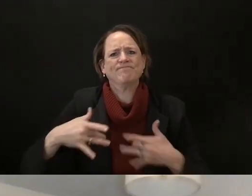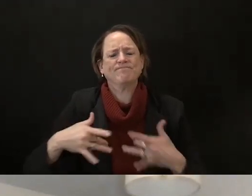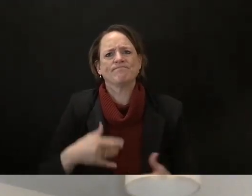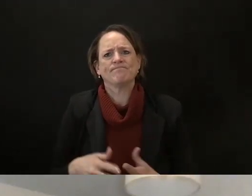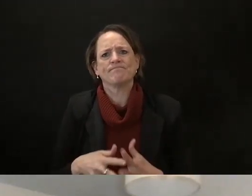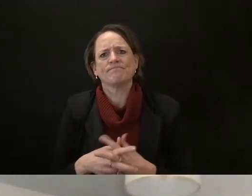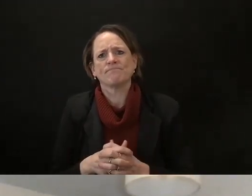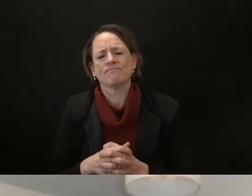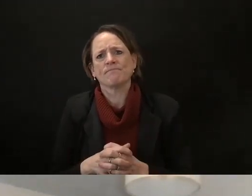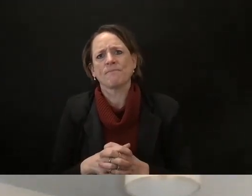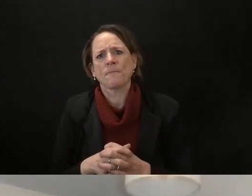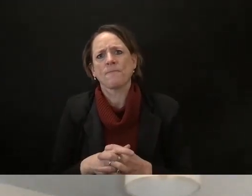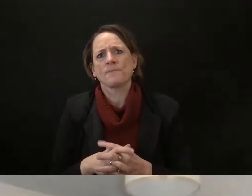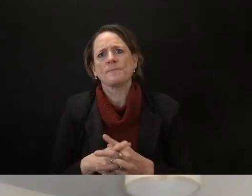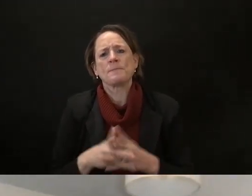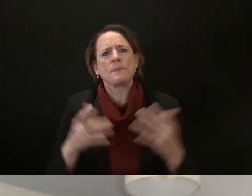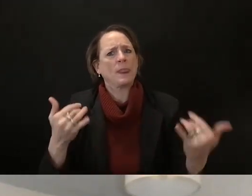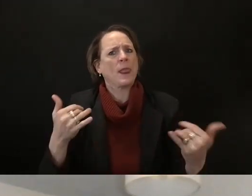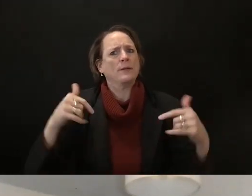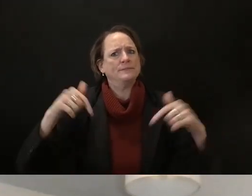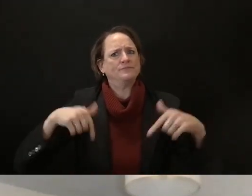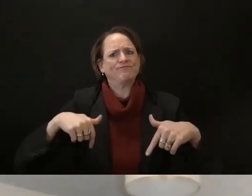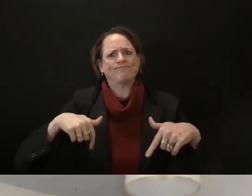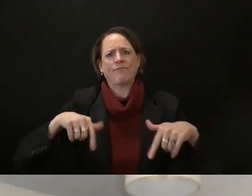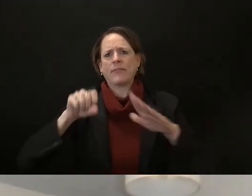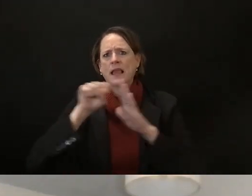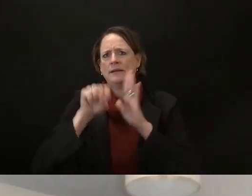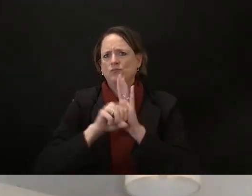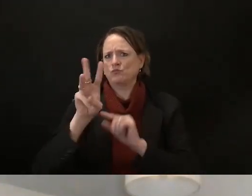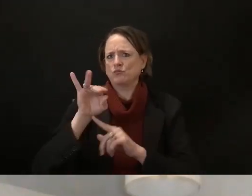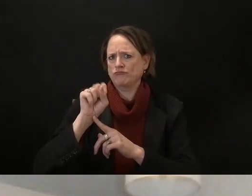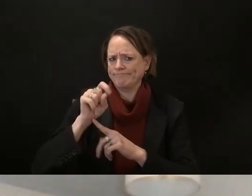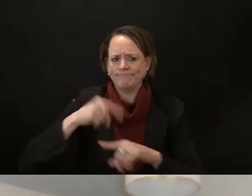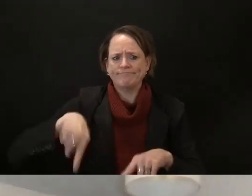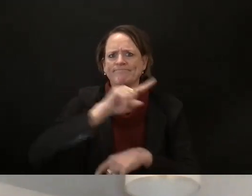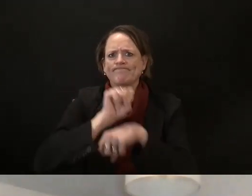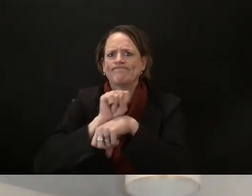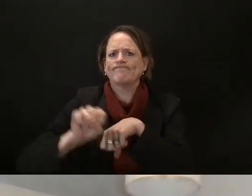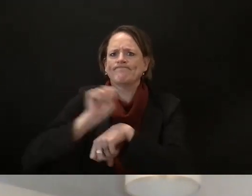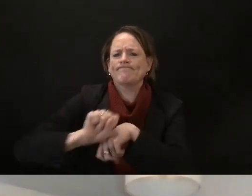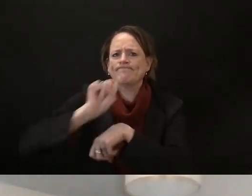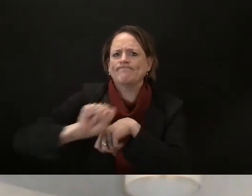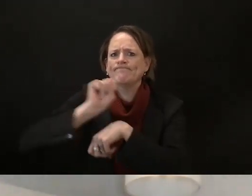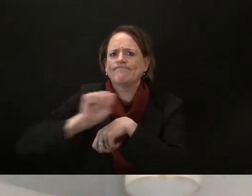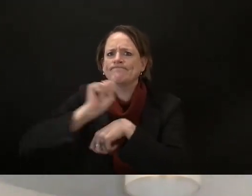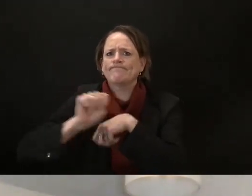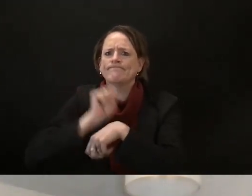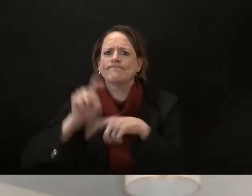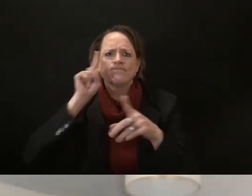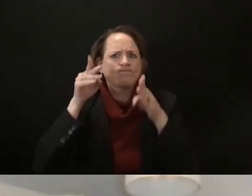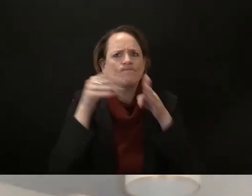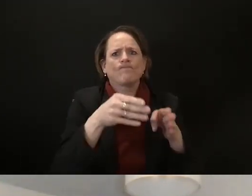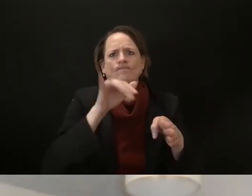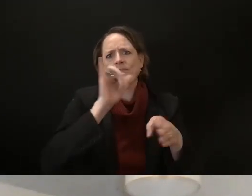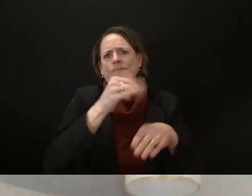uh milquetoast uh i guess watered down for lack of a better term uh